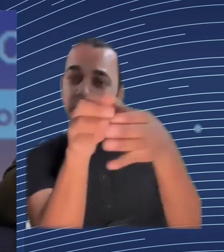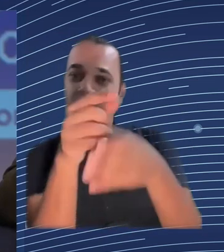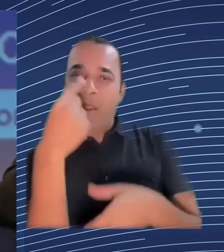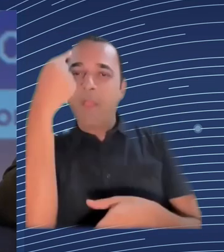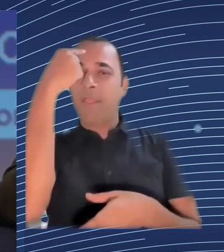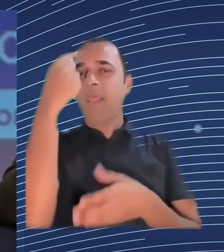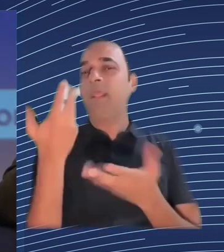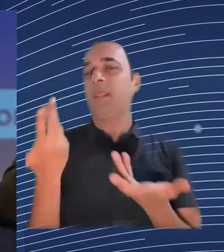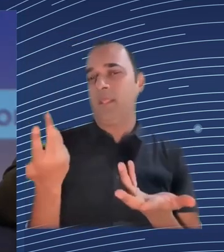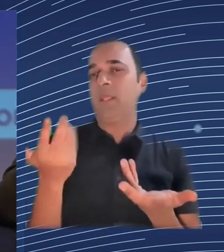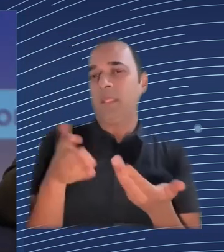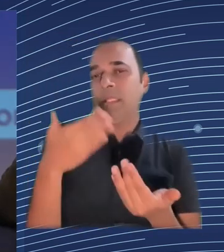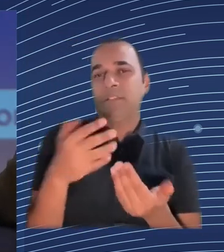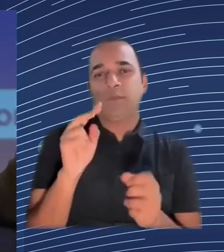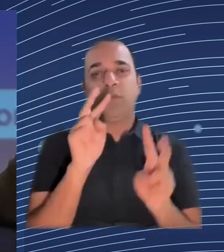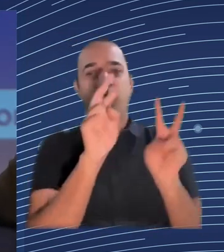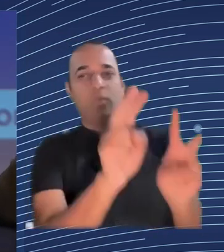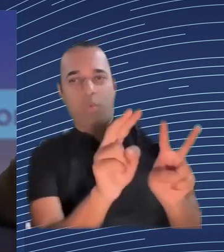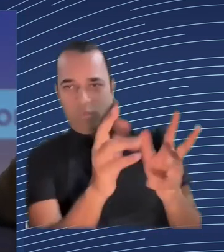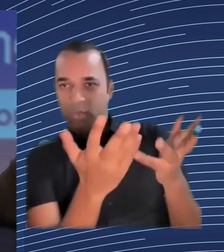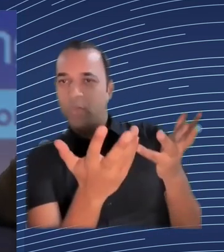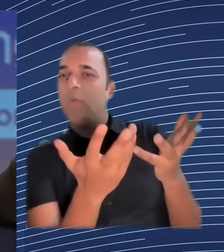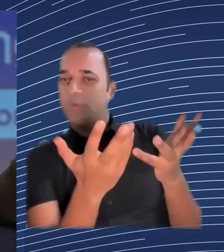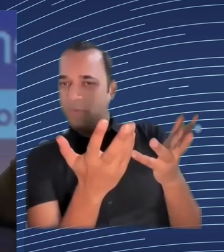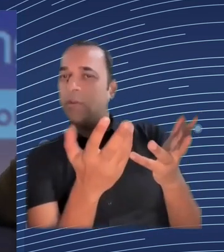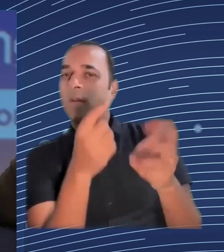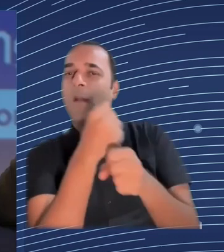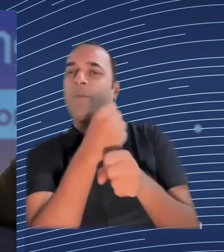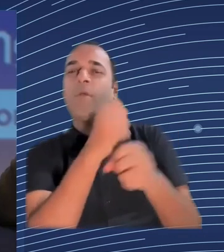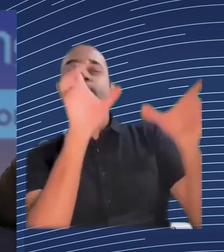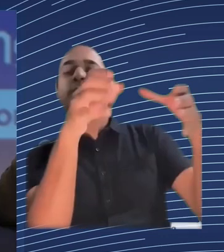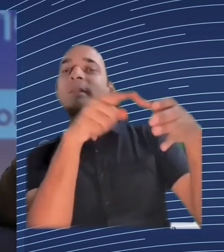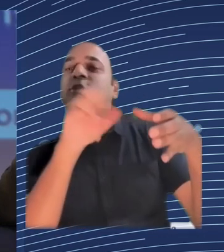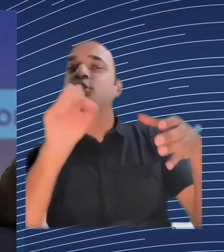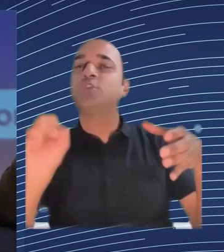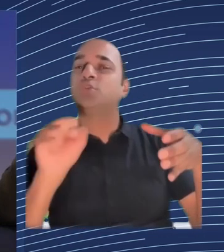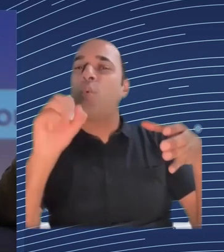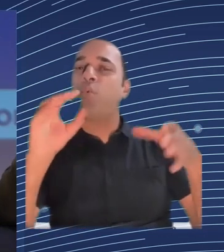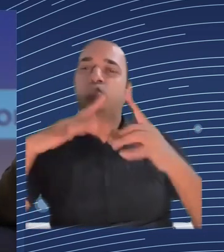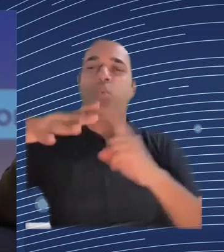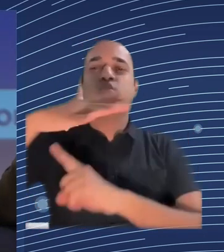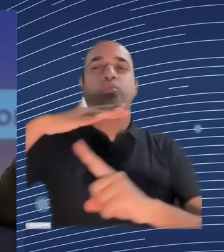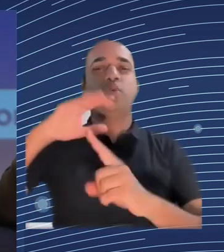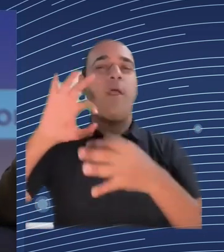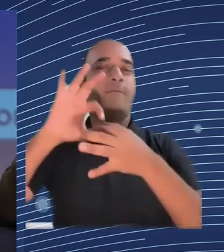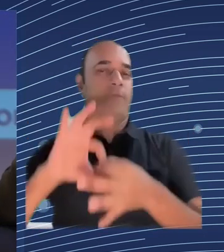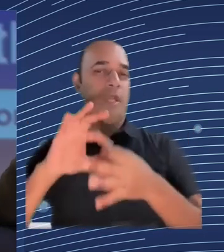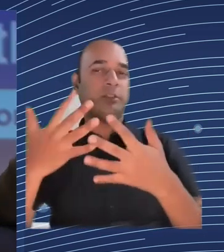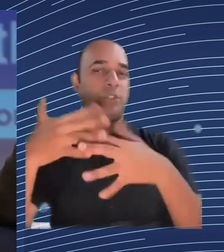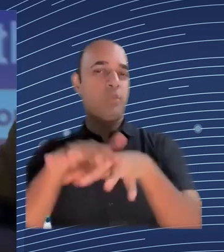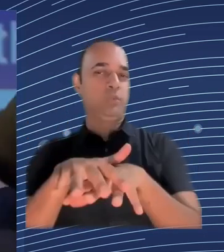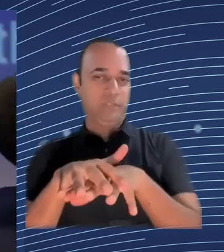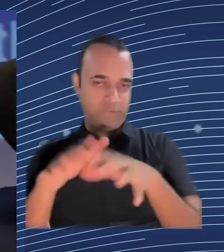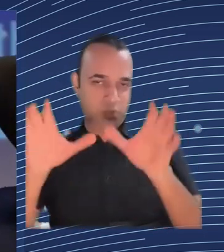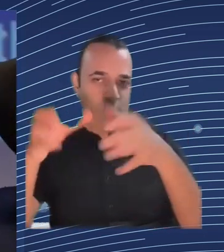one body that goes across all industries so I think making sure that we keep the education we keep the transparency